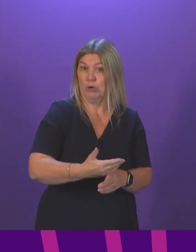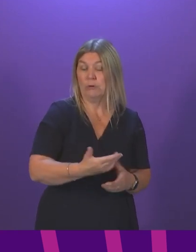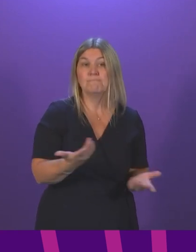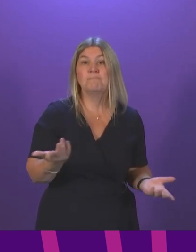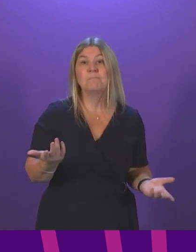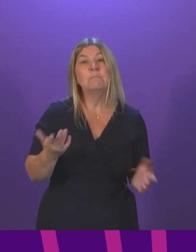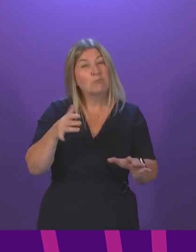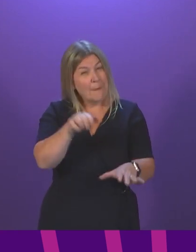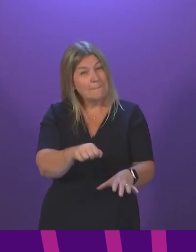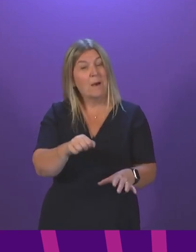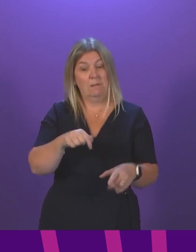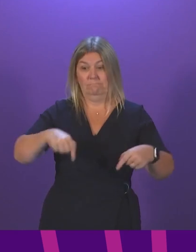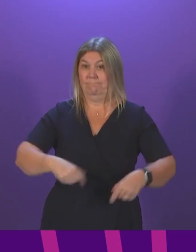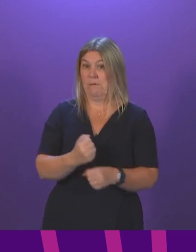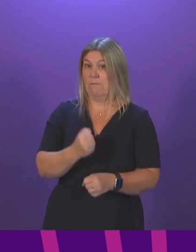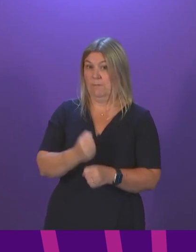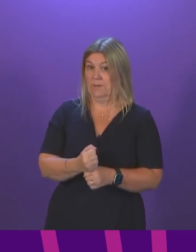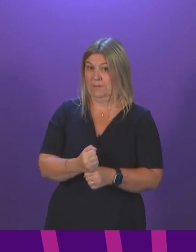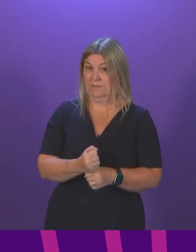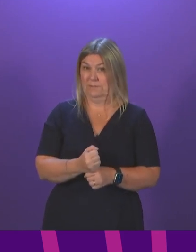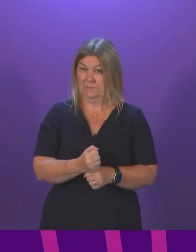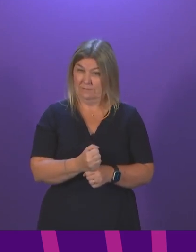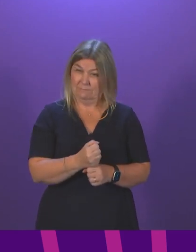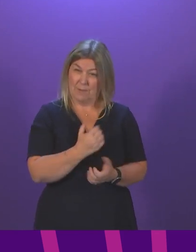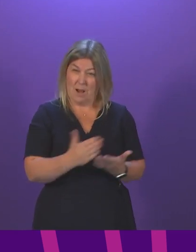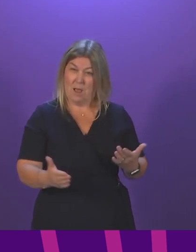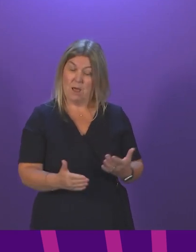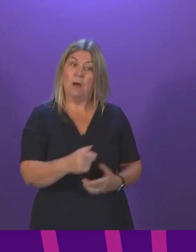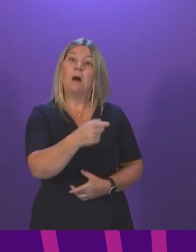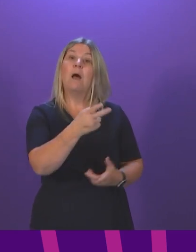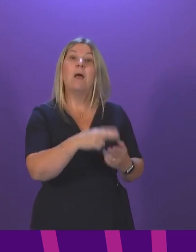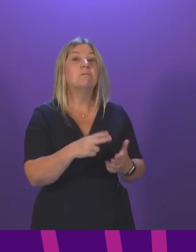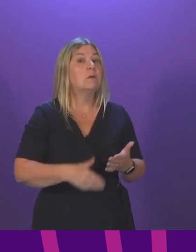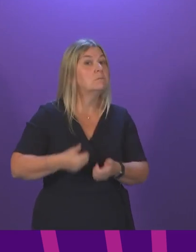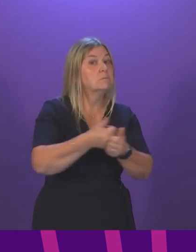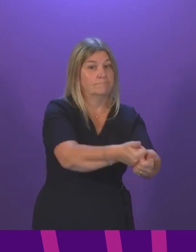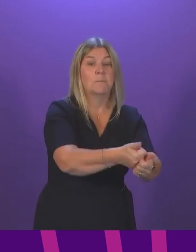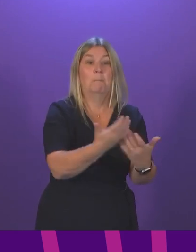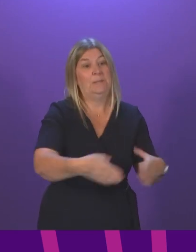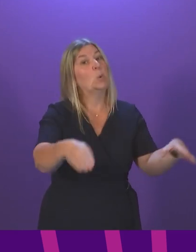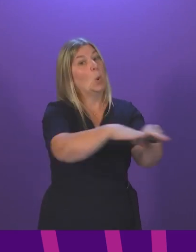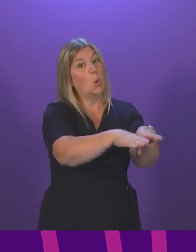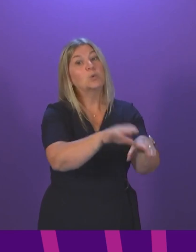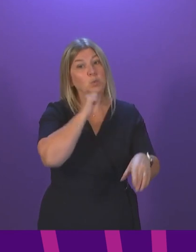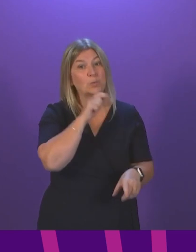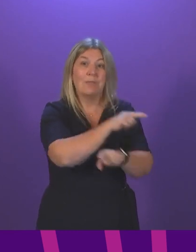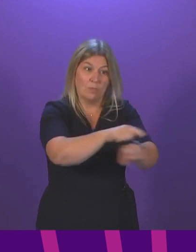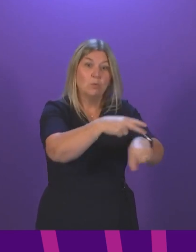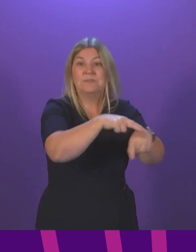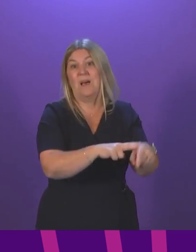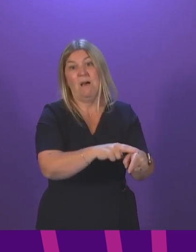but for the actions this government has taken, Ferguson's doors would be closed right now and those hundreds of workers there would not have a job.